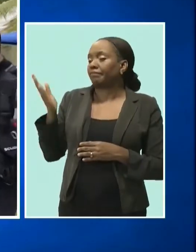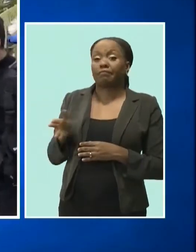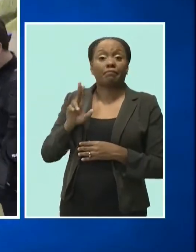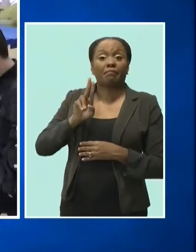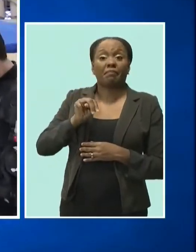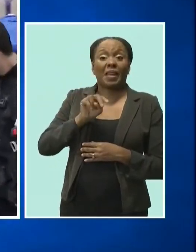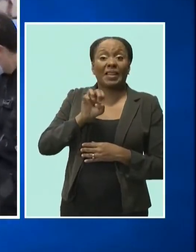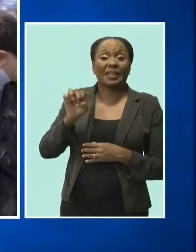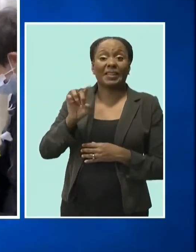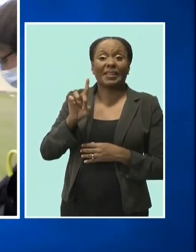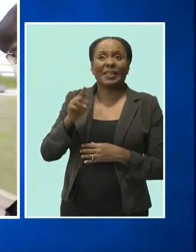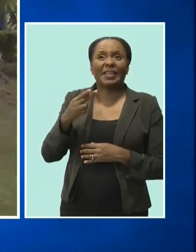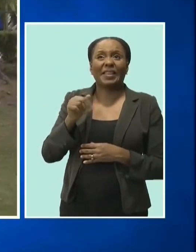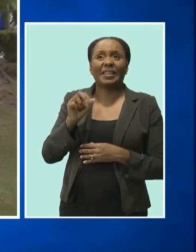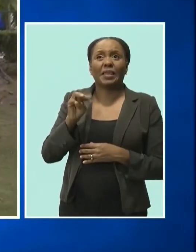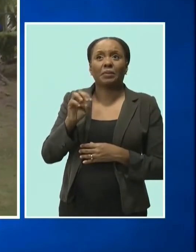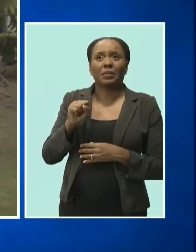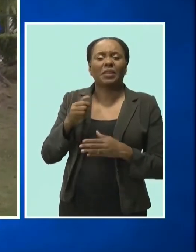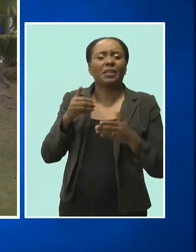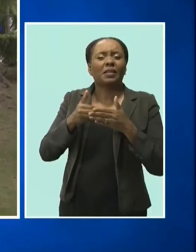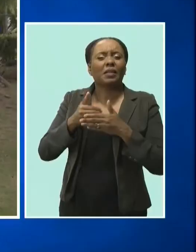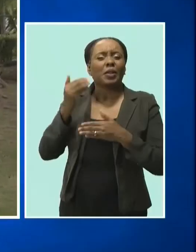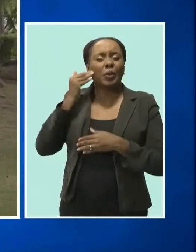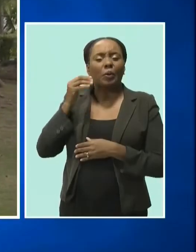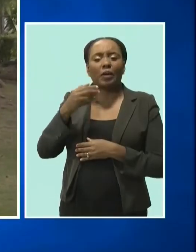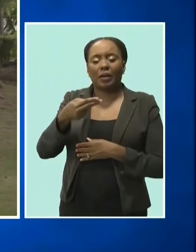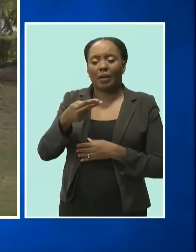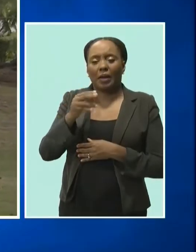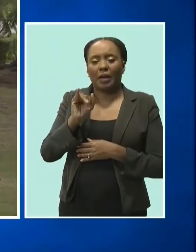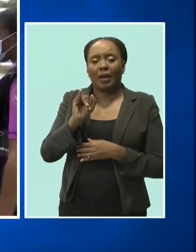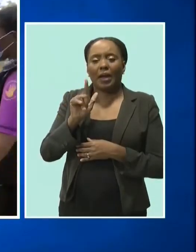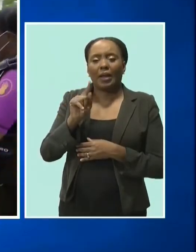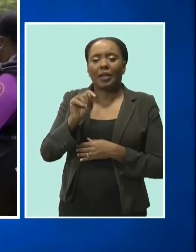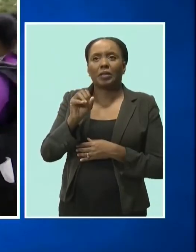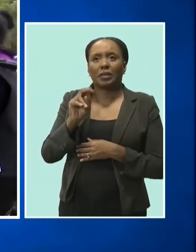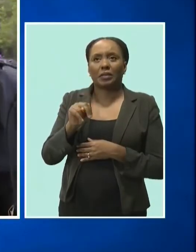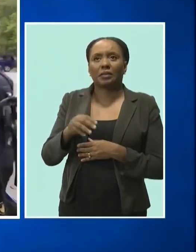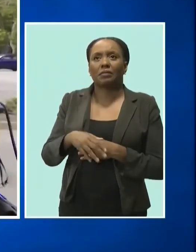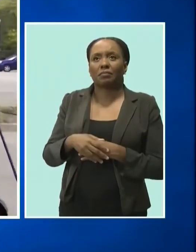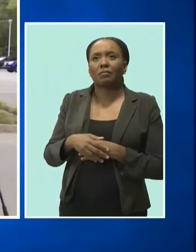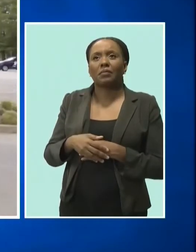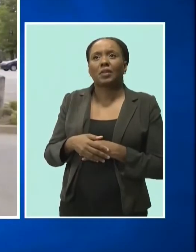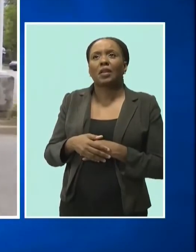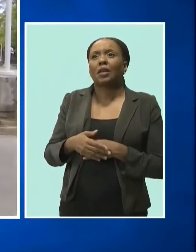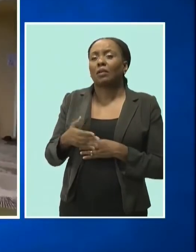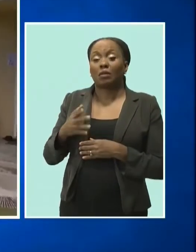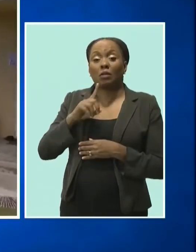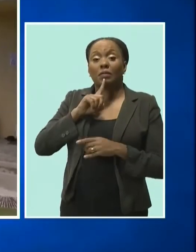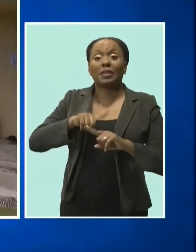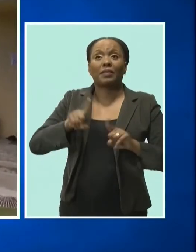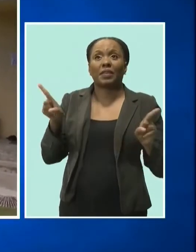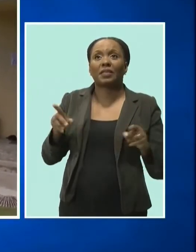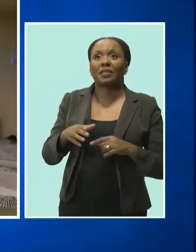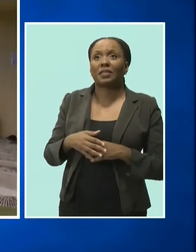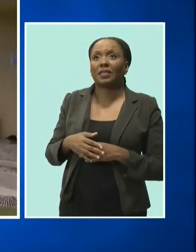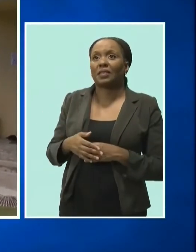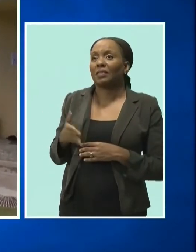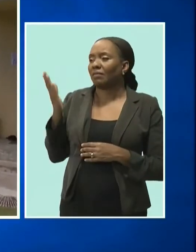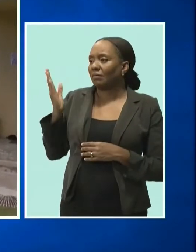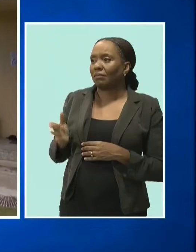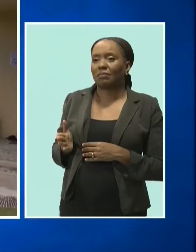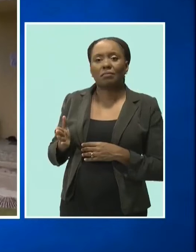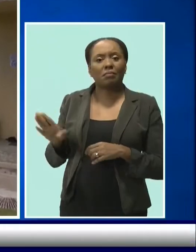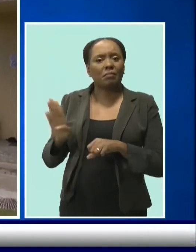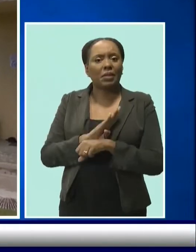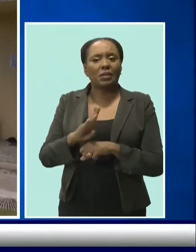mood was very different as scuba instructor Caria Bloom at Barbados Blue explains. It's been pretty good.